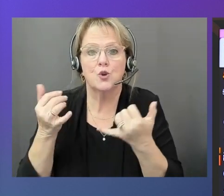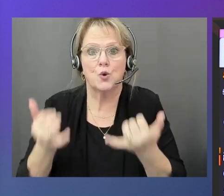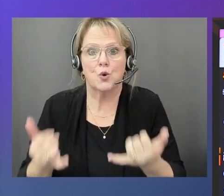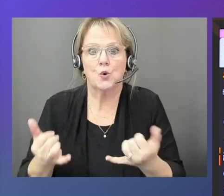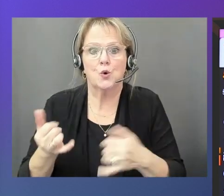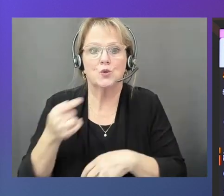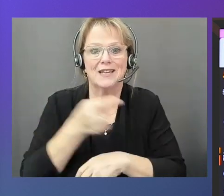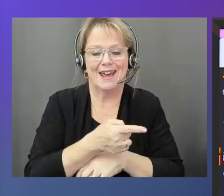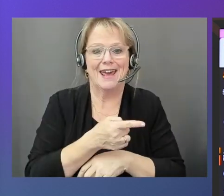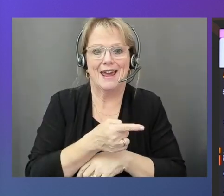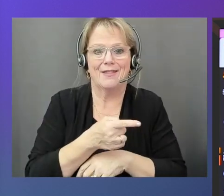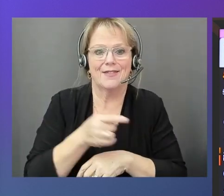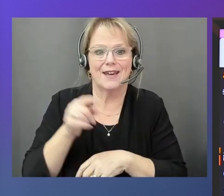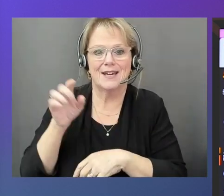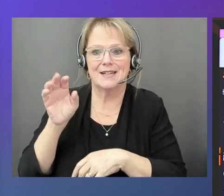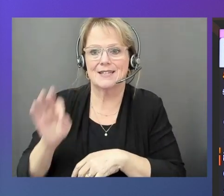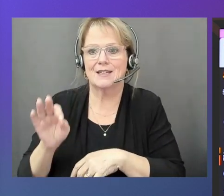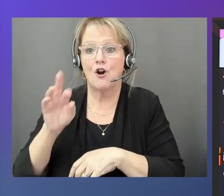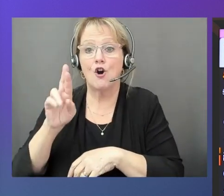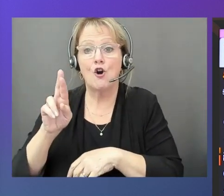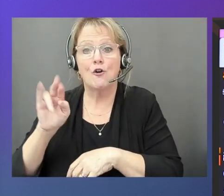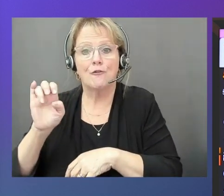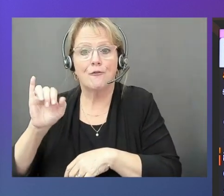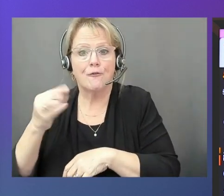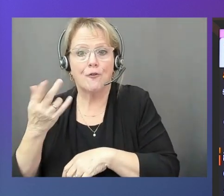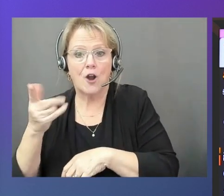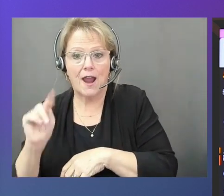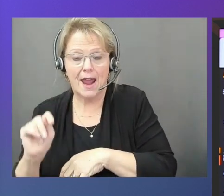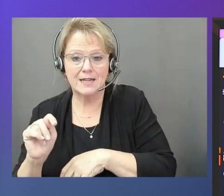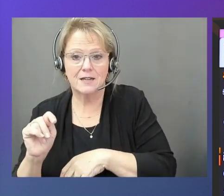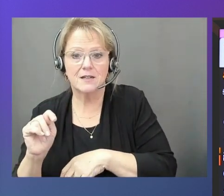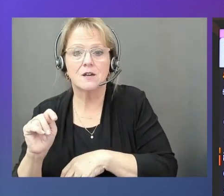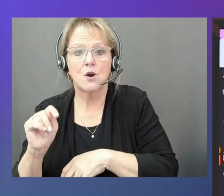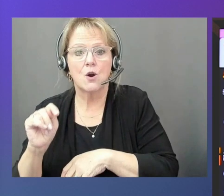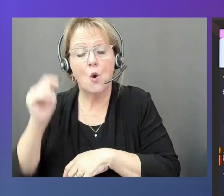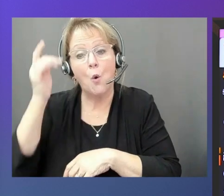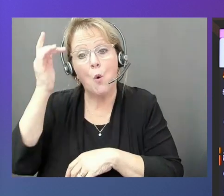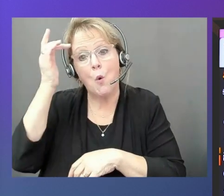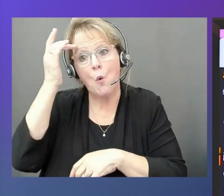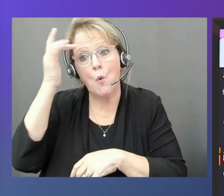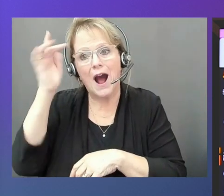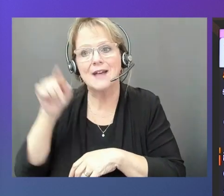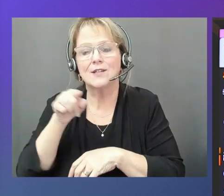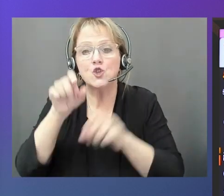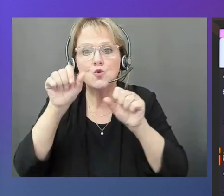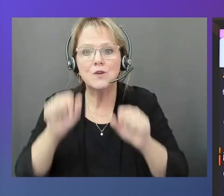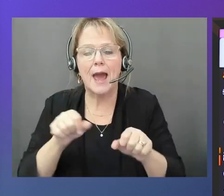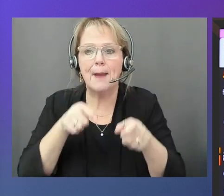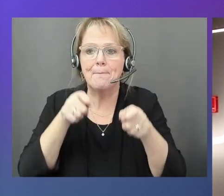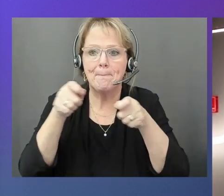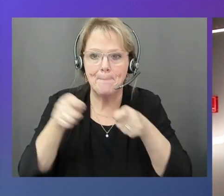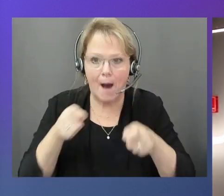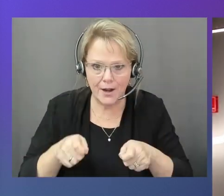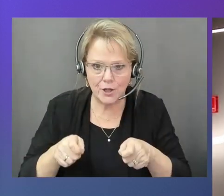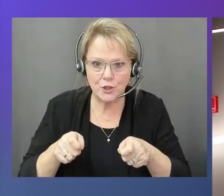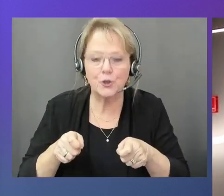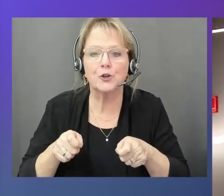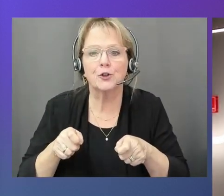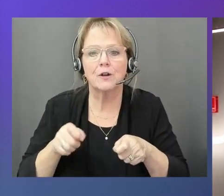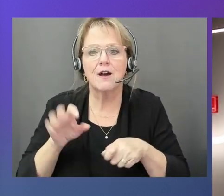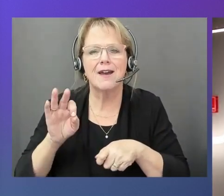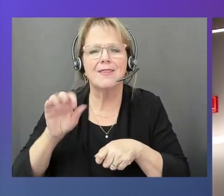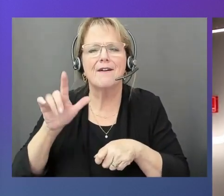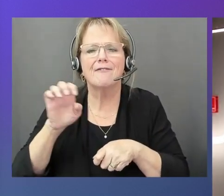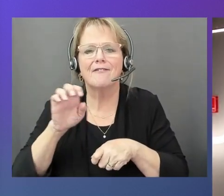can have a cost effective way to monitor the battery status on the EV. Okay. So